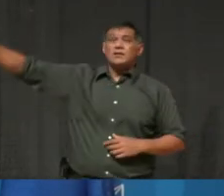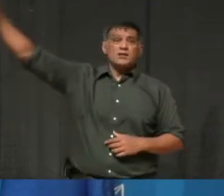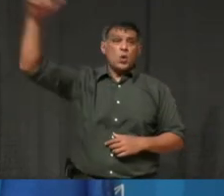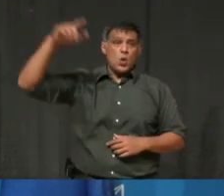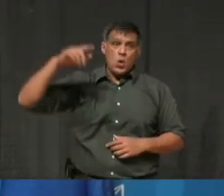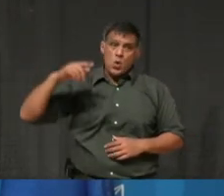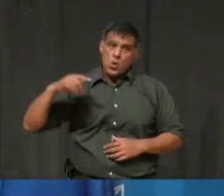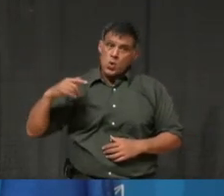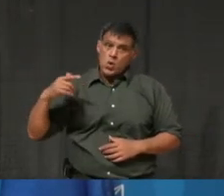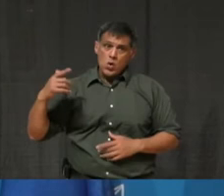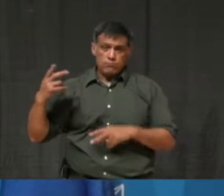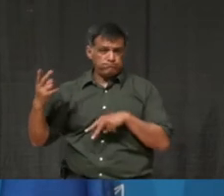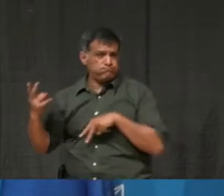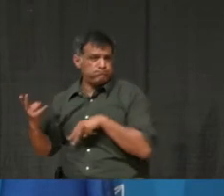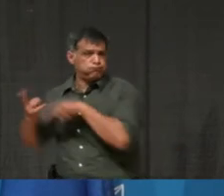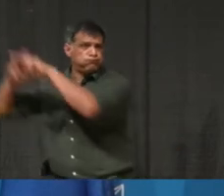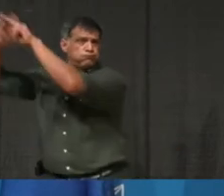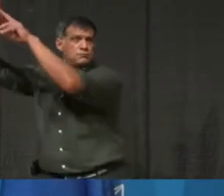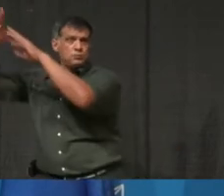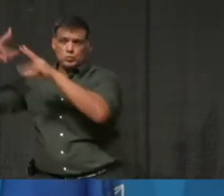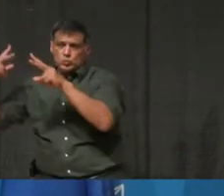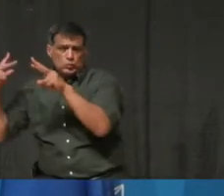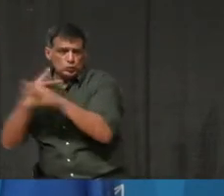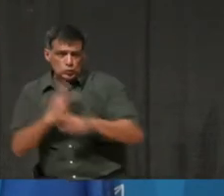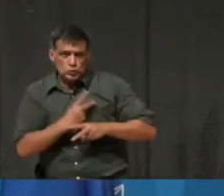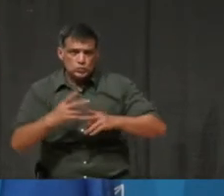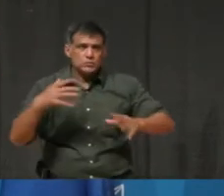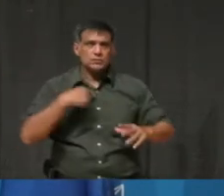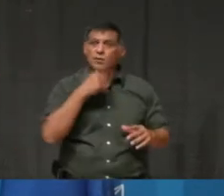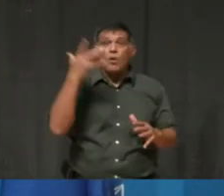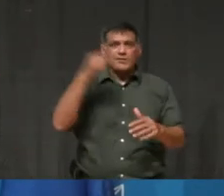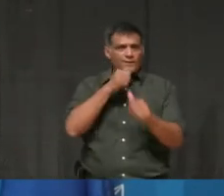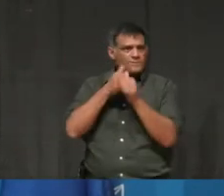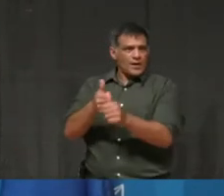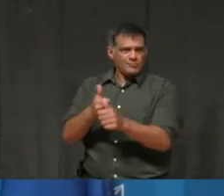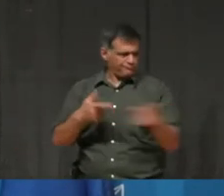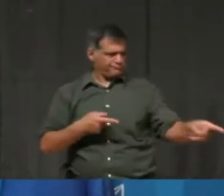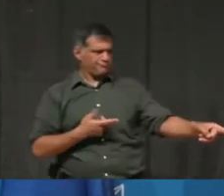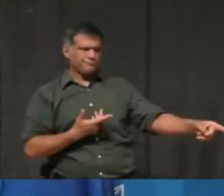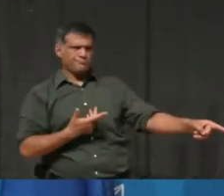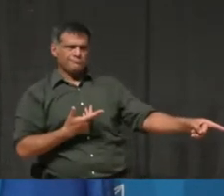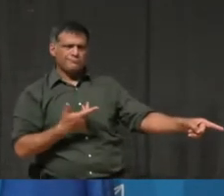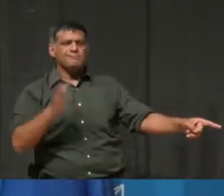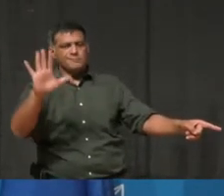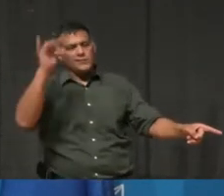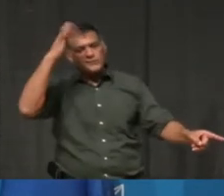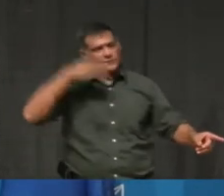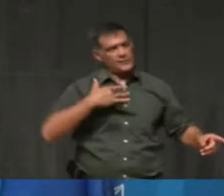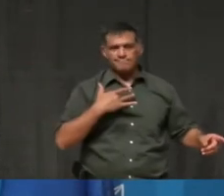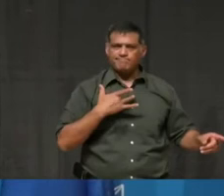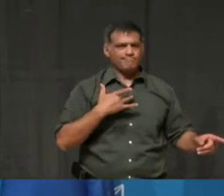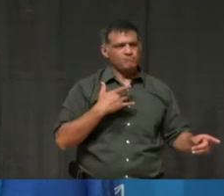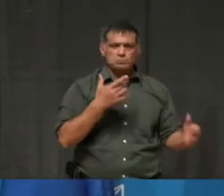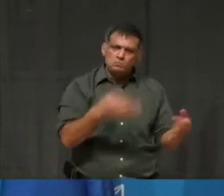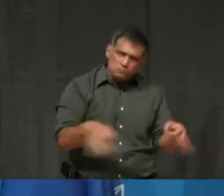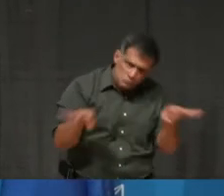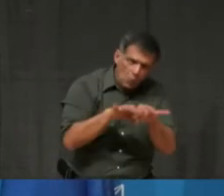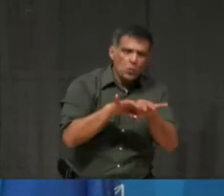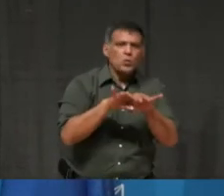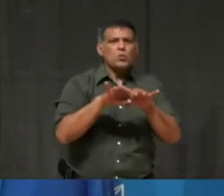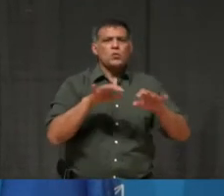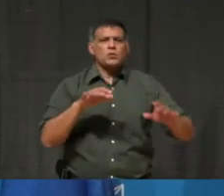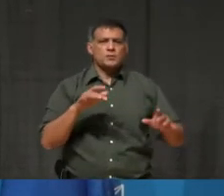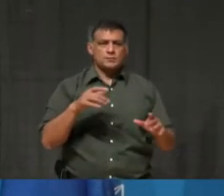death toll is rising. So the reality is you, you, you kind of have to go either way. And the important thing is to make sure either way there's, there's harm on either